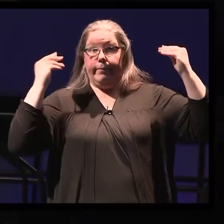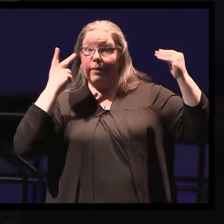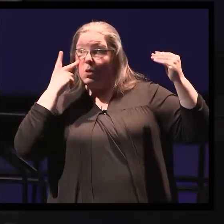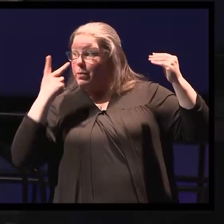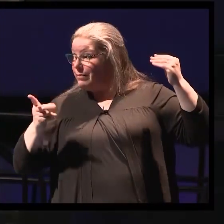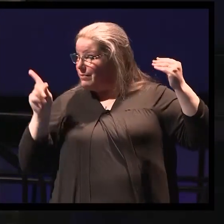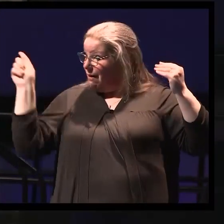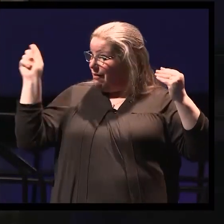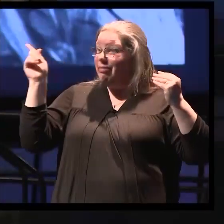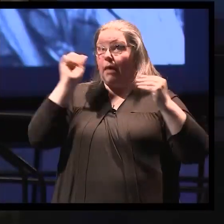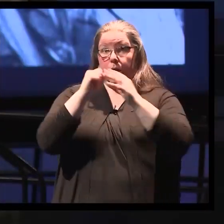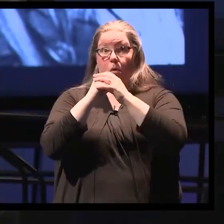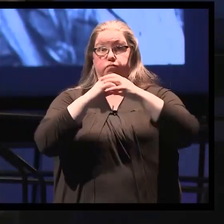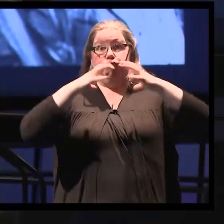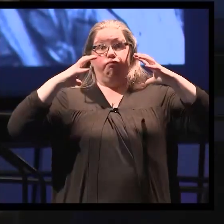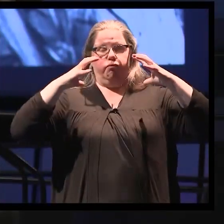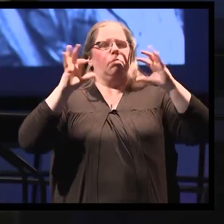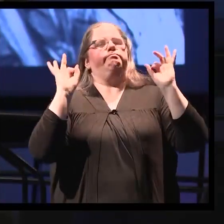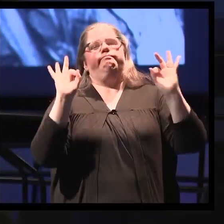successful.